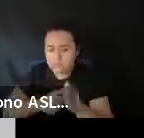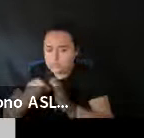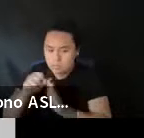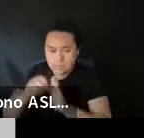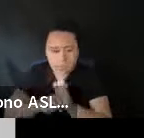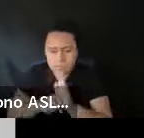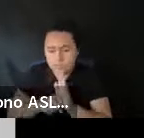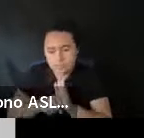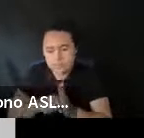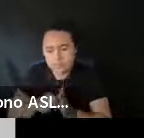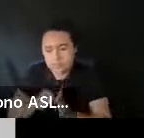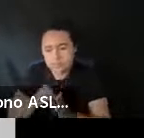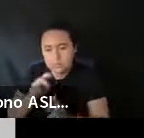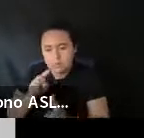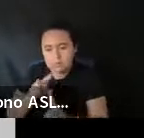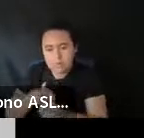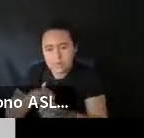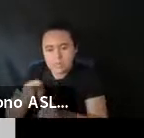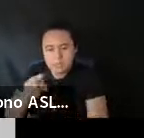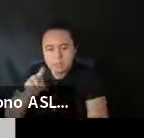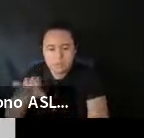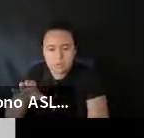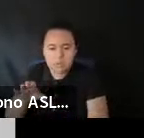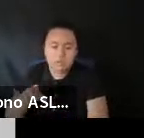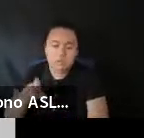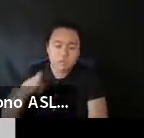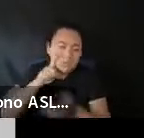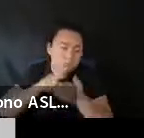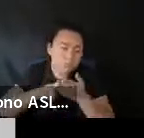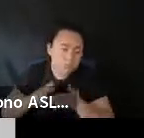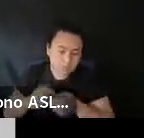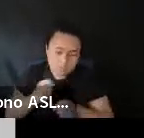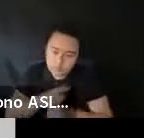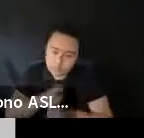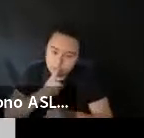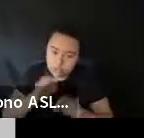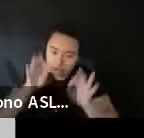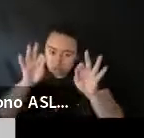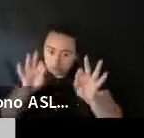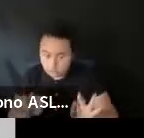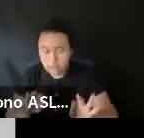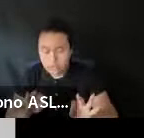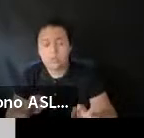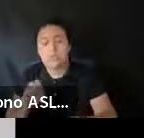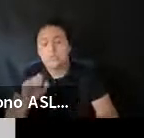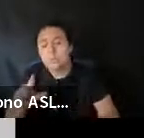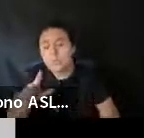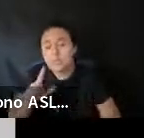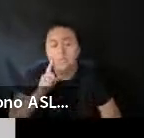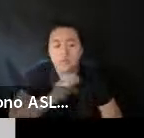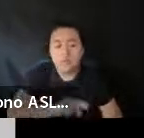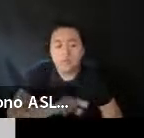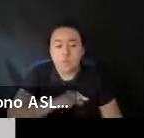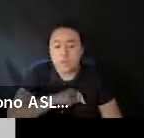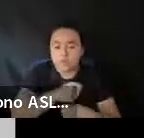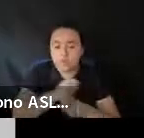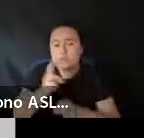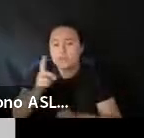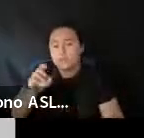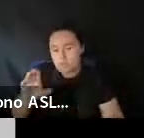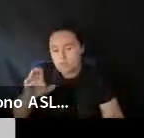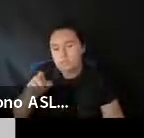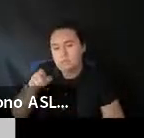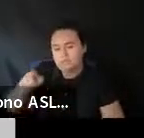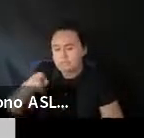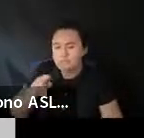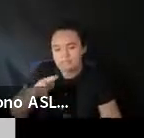Um. You know. Again. Do your homework. Um. But Illinois. Is. In terms of. Qualified productions. Documentaries do qualify.